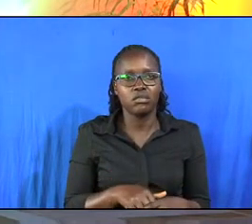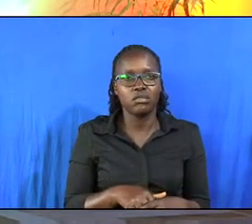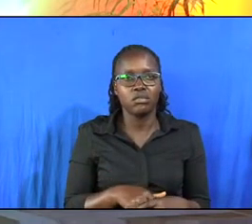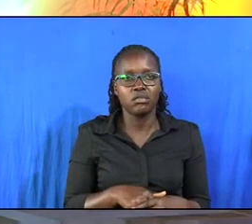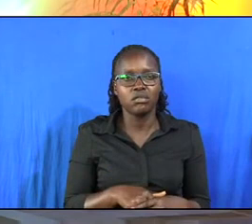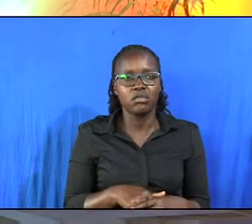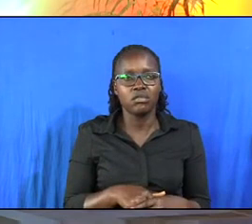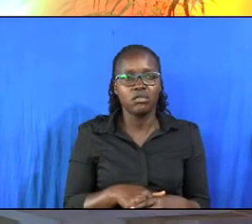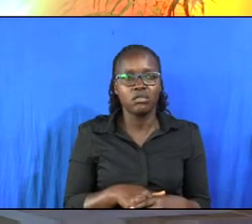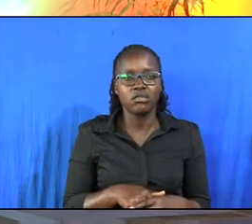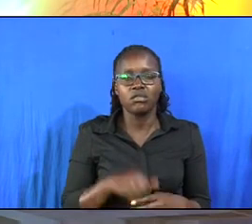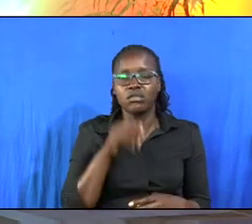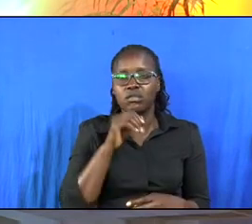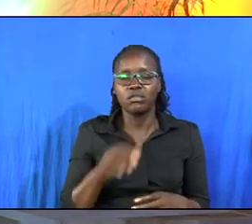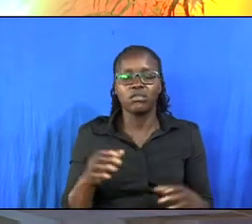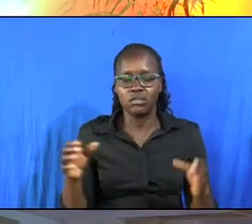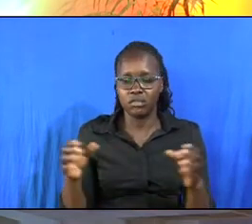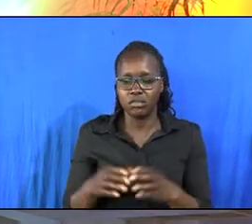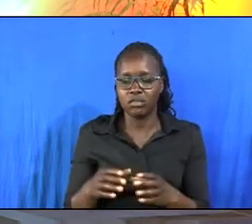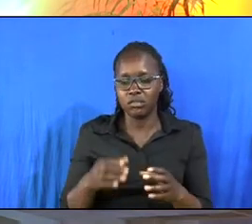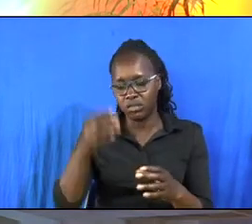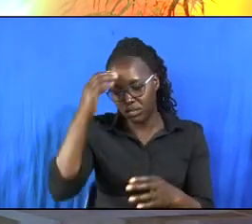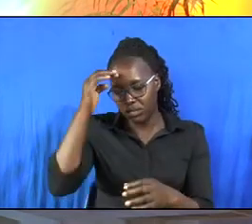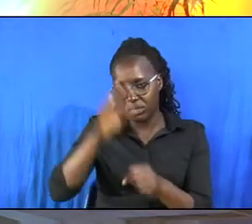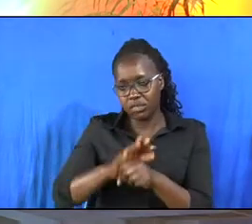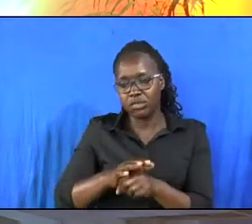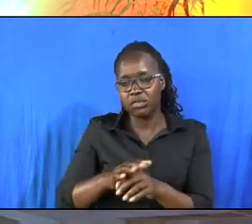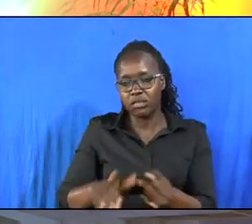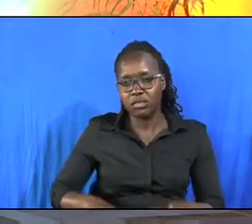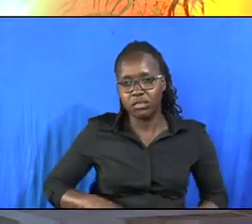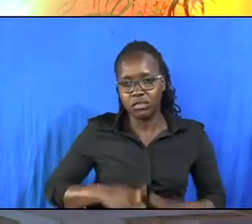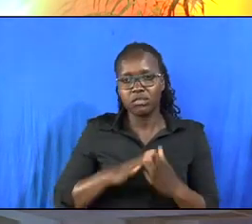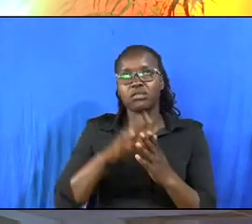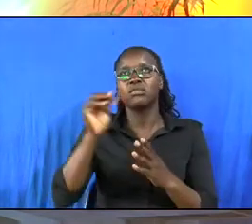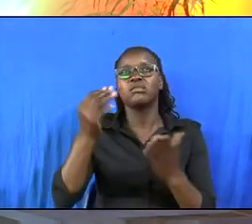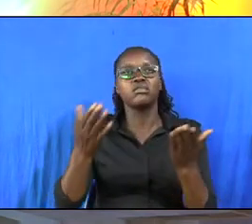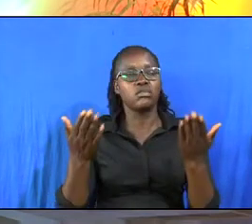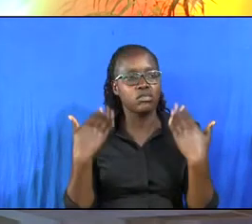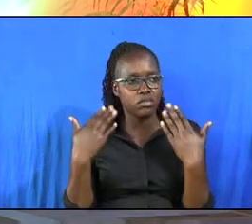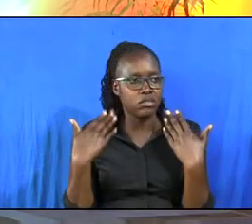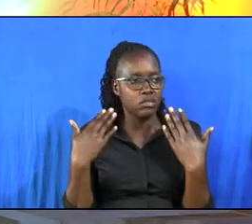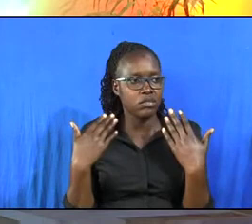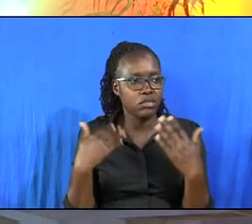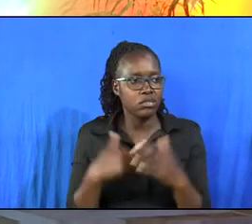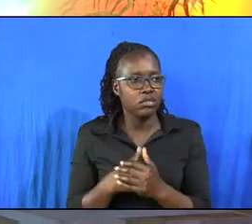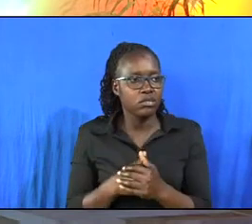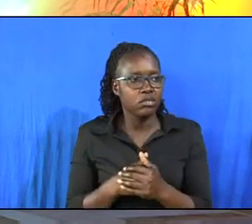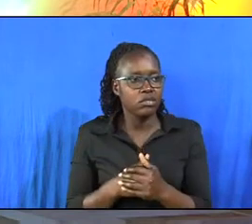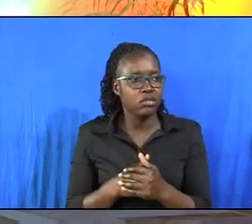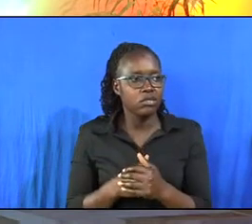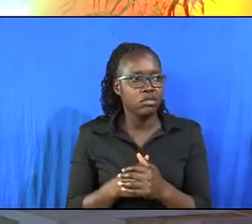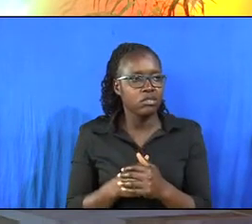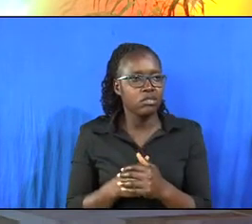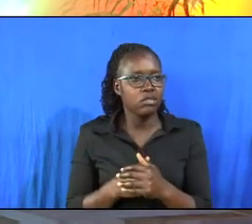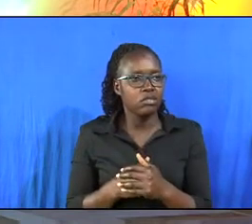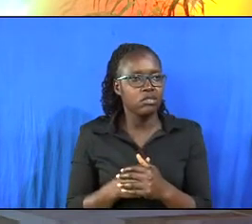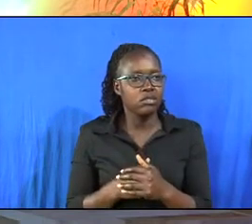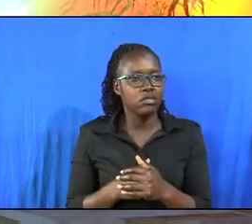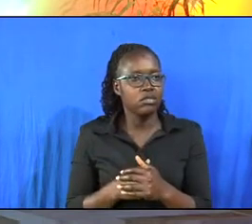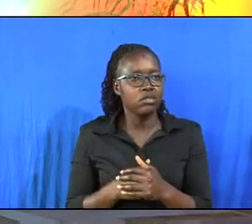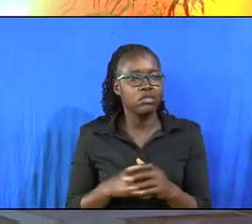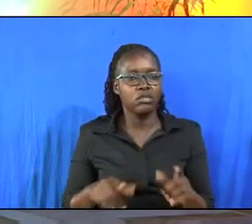into his kingdom, that we may live with him forever. That's why God is calling us